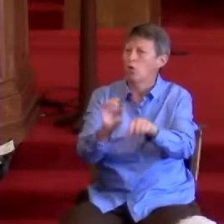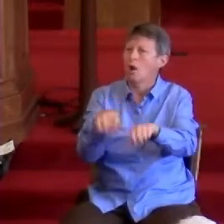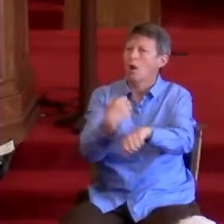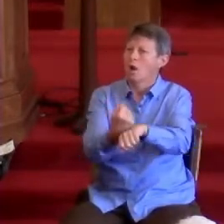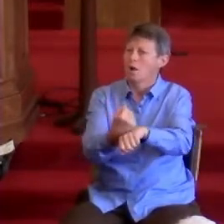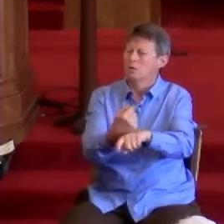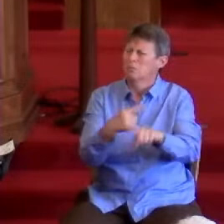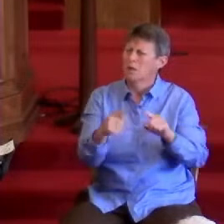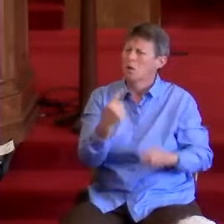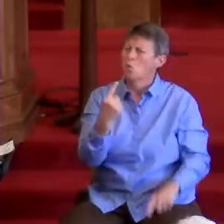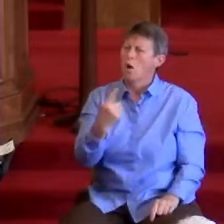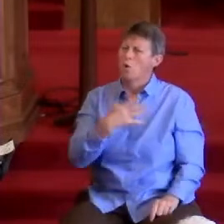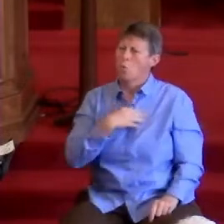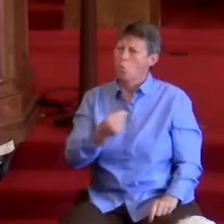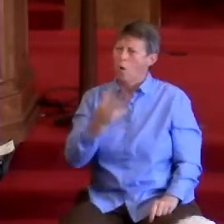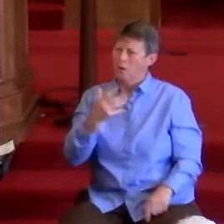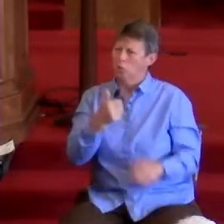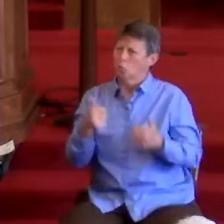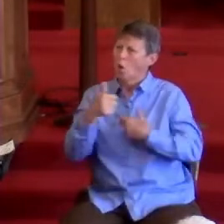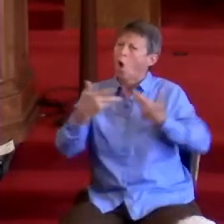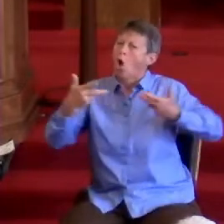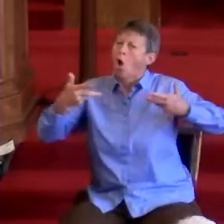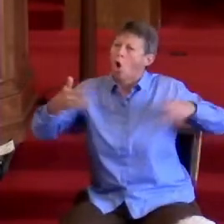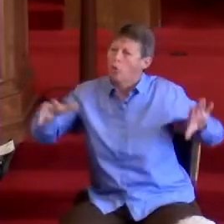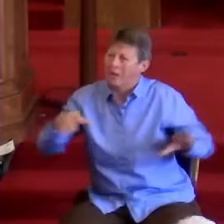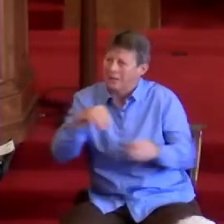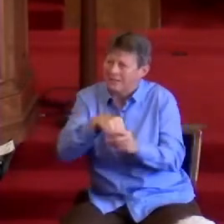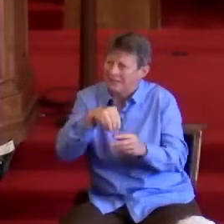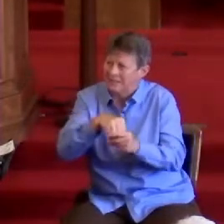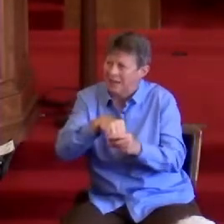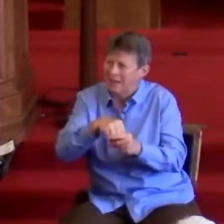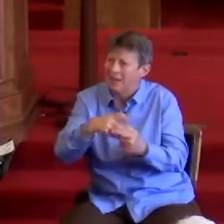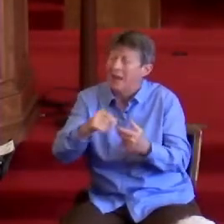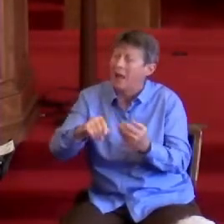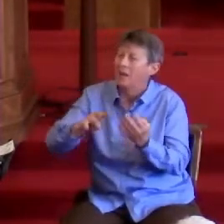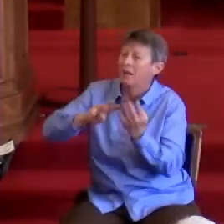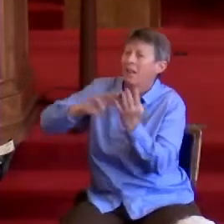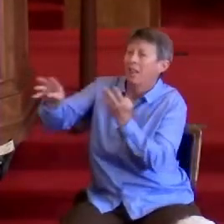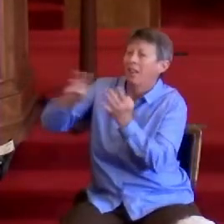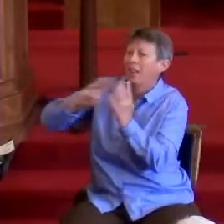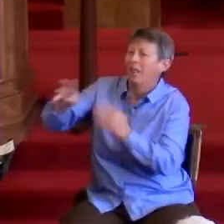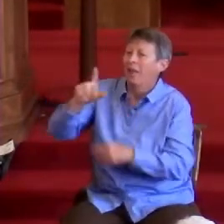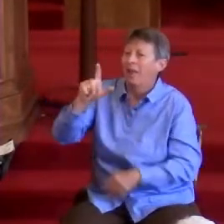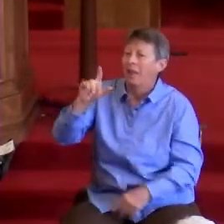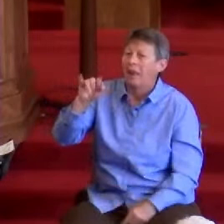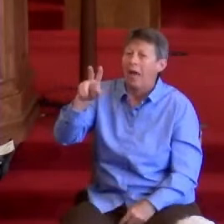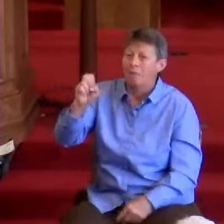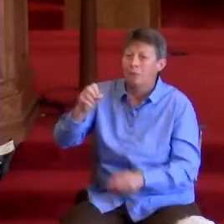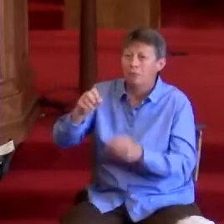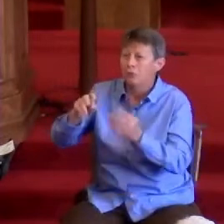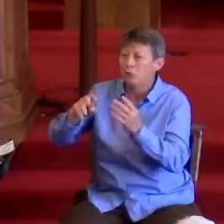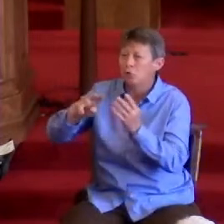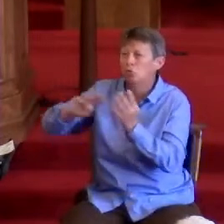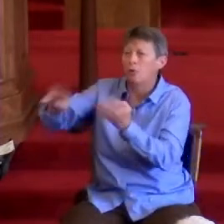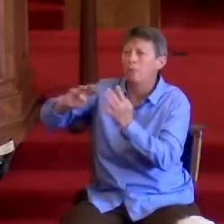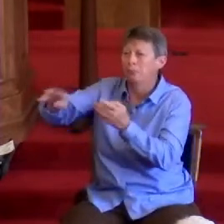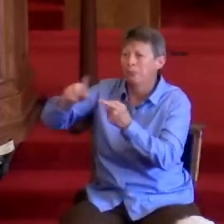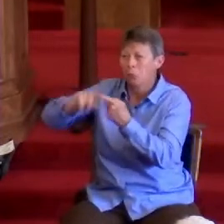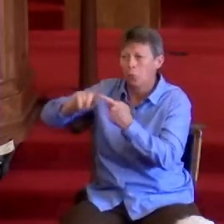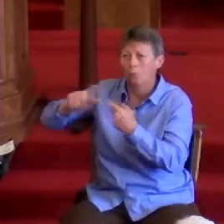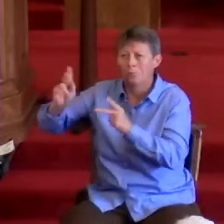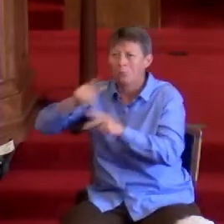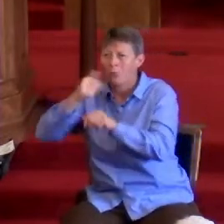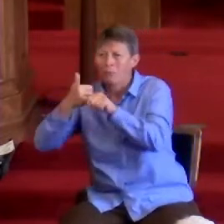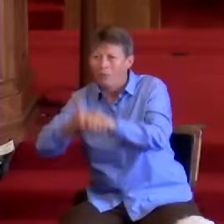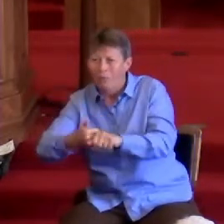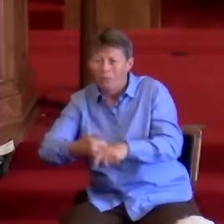one white supremacist had already come in and was live streaming to his followers. After several hours